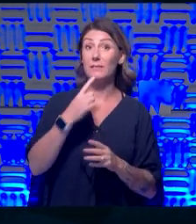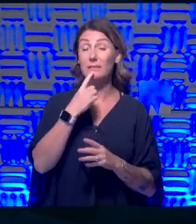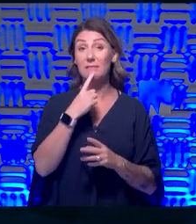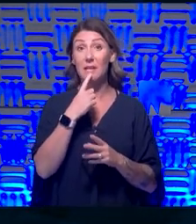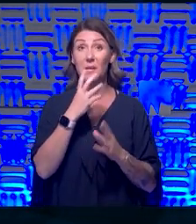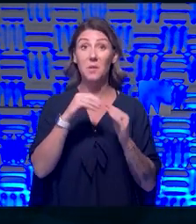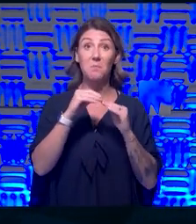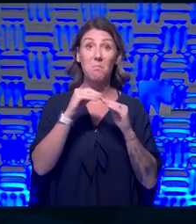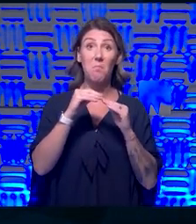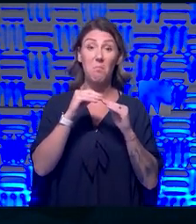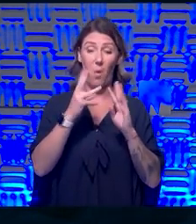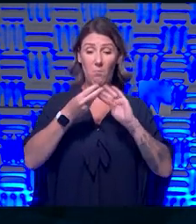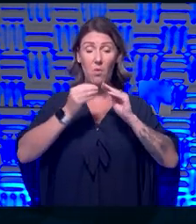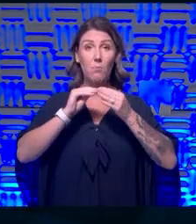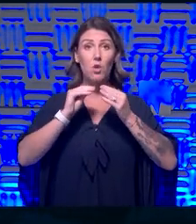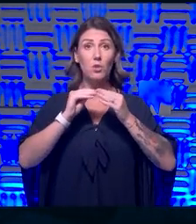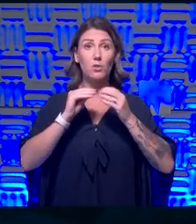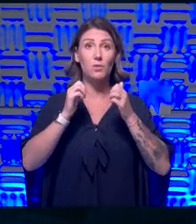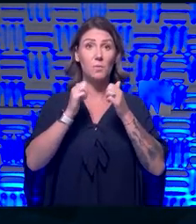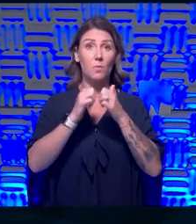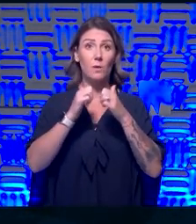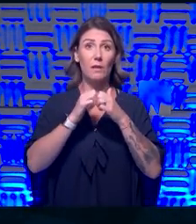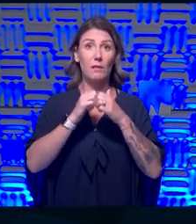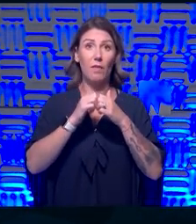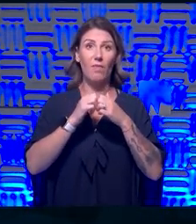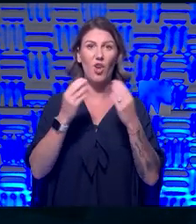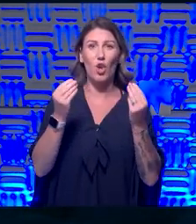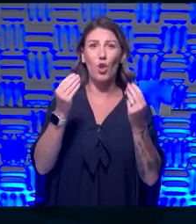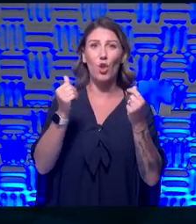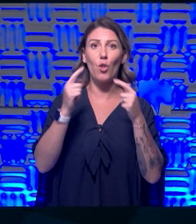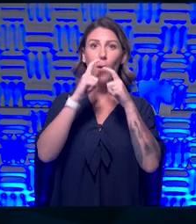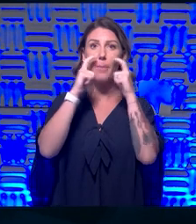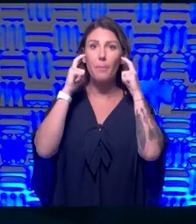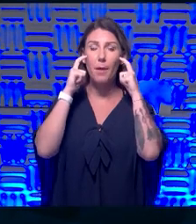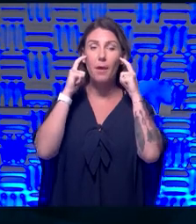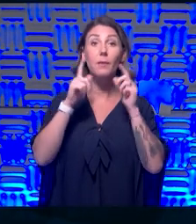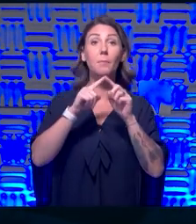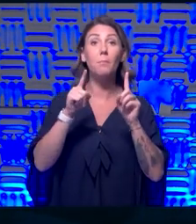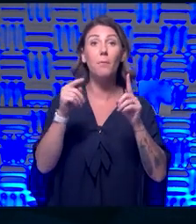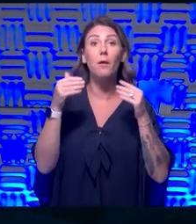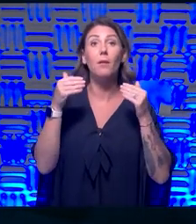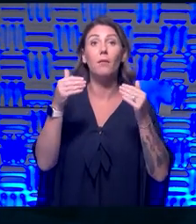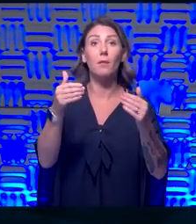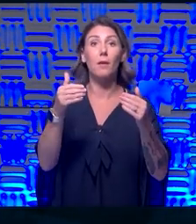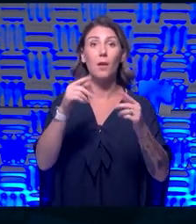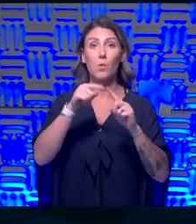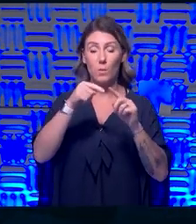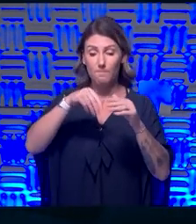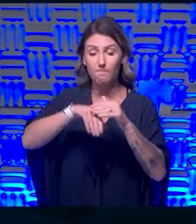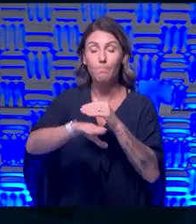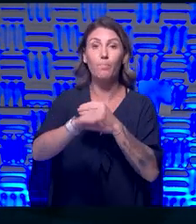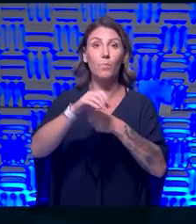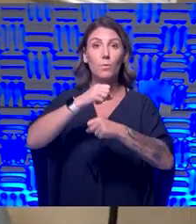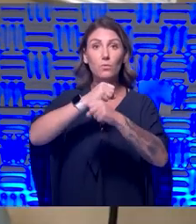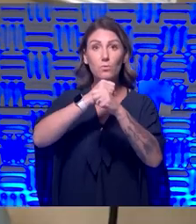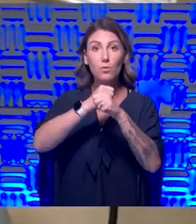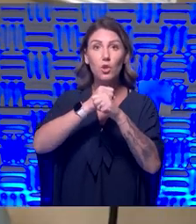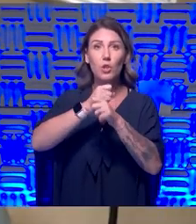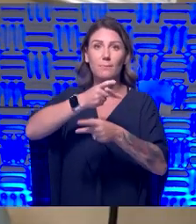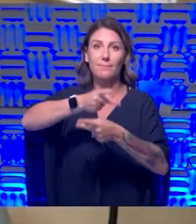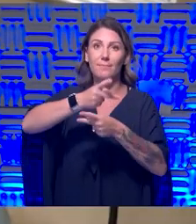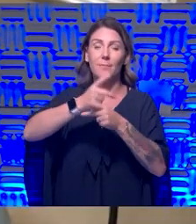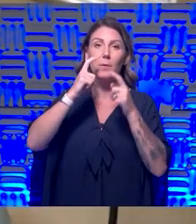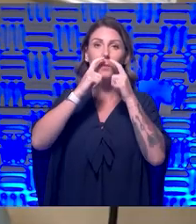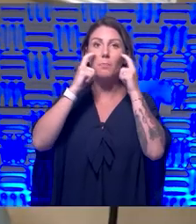we saw with people just with cloth masks on. Um, but they did allow as you go through security to keep the mask on.